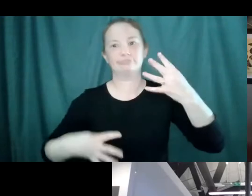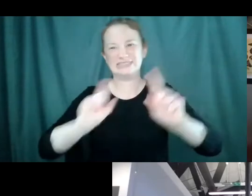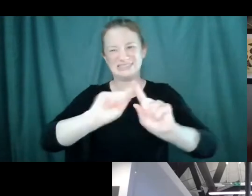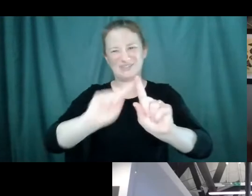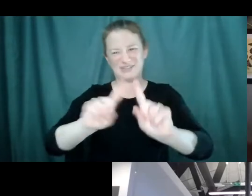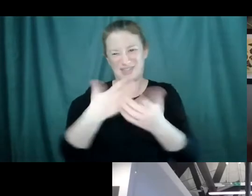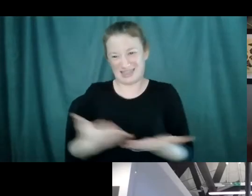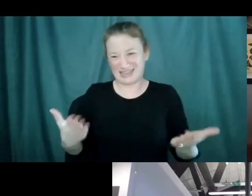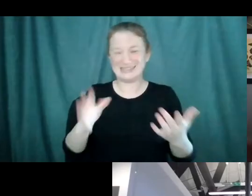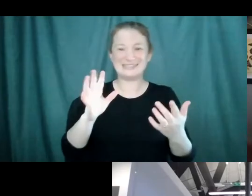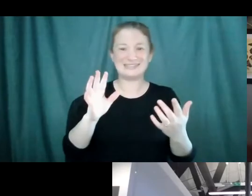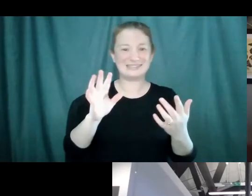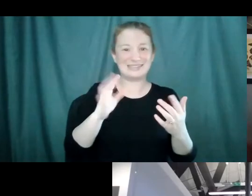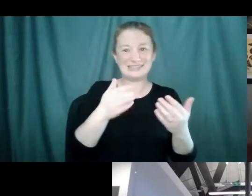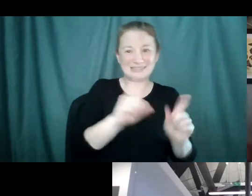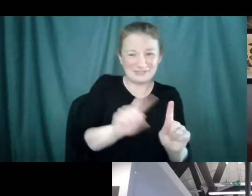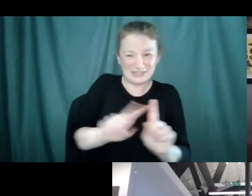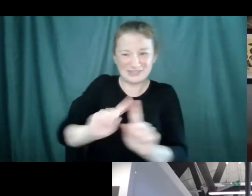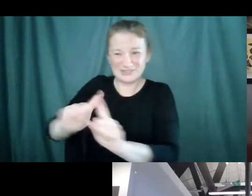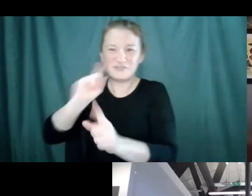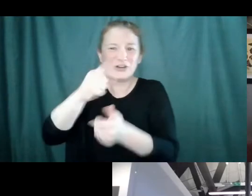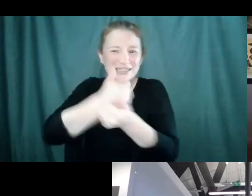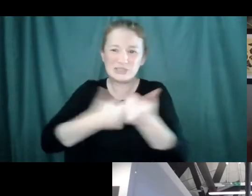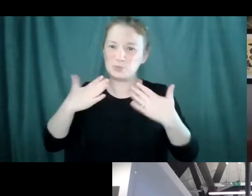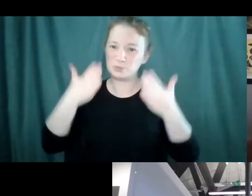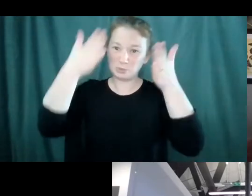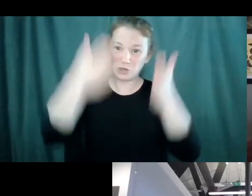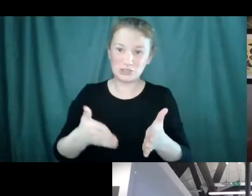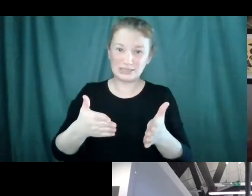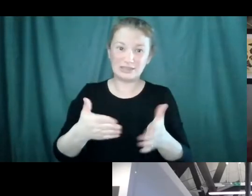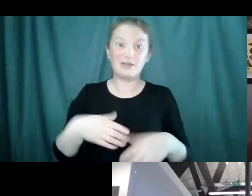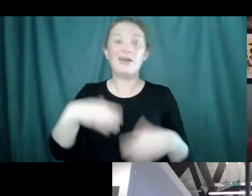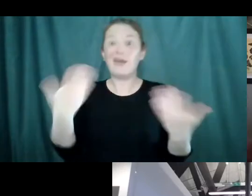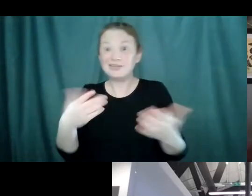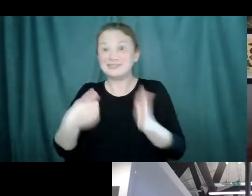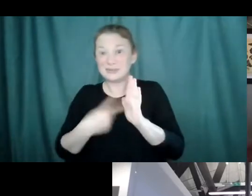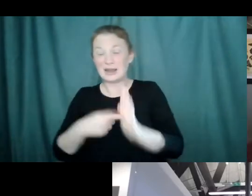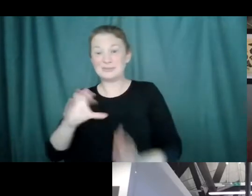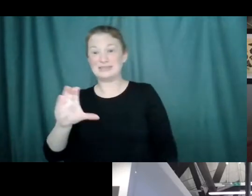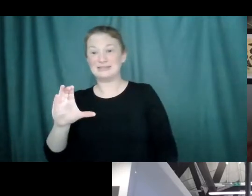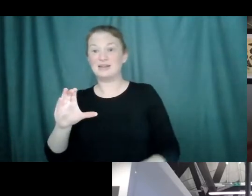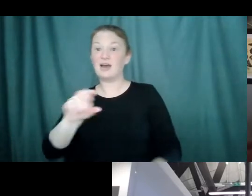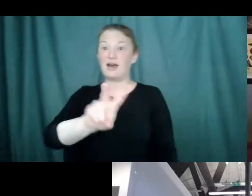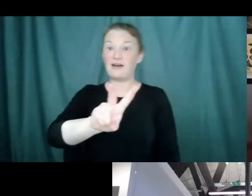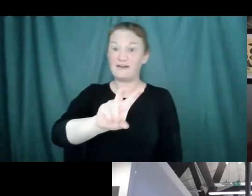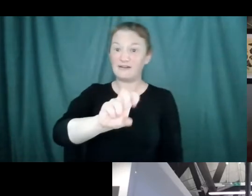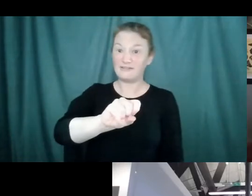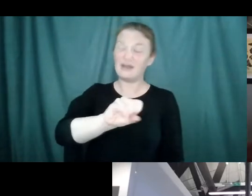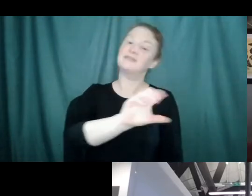And some cancers are actually caused by viruses. And so for those